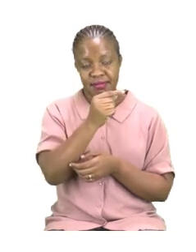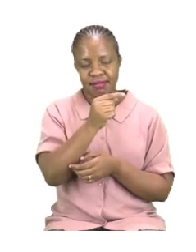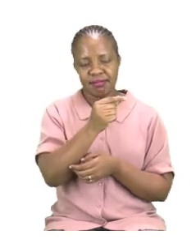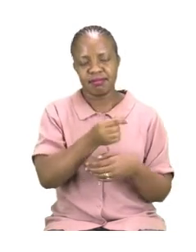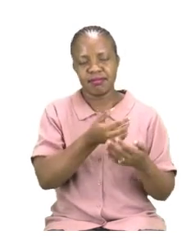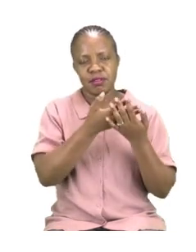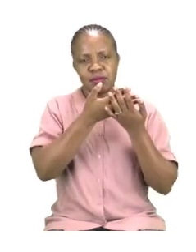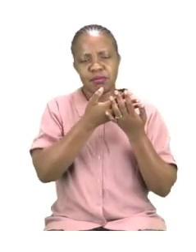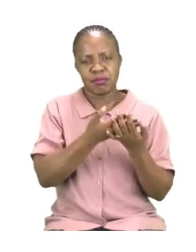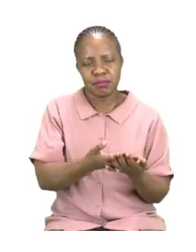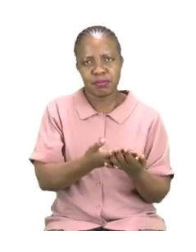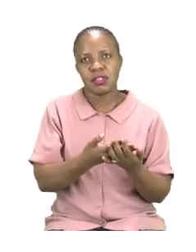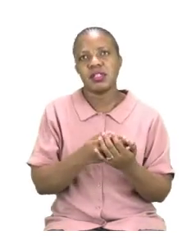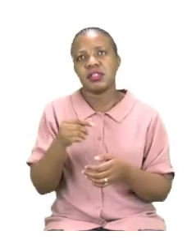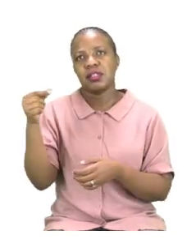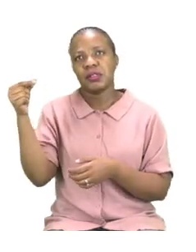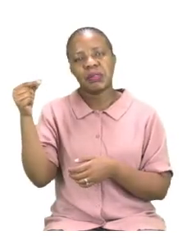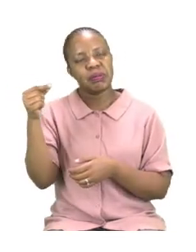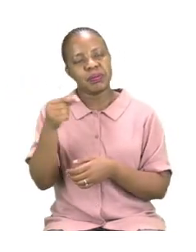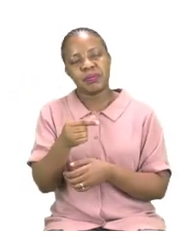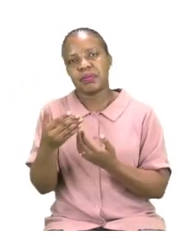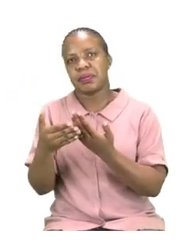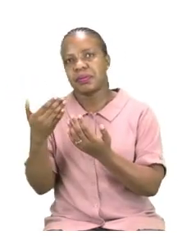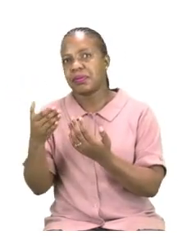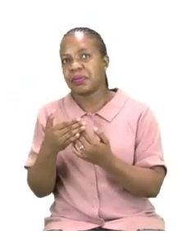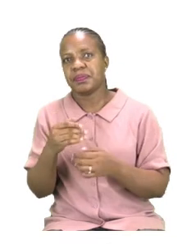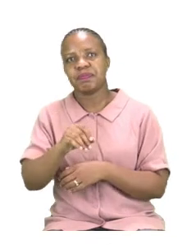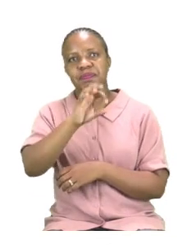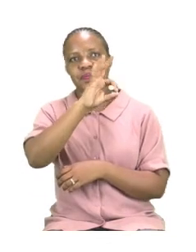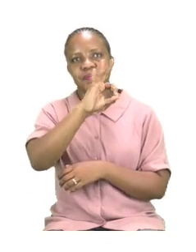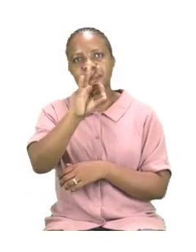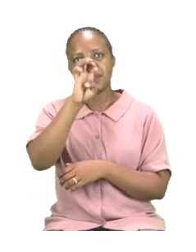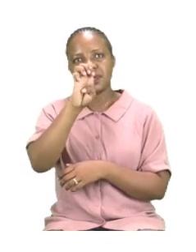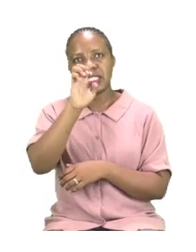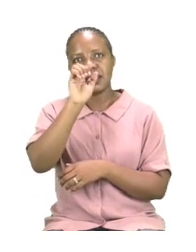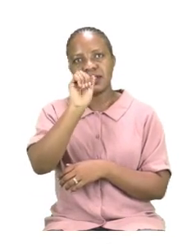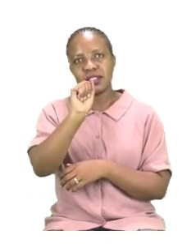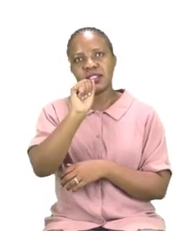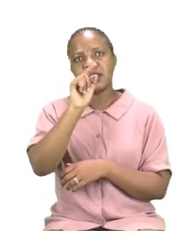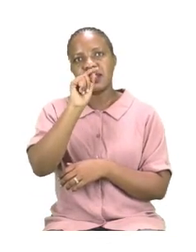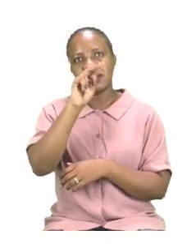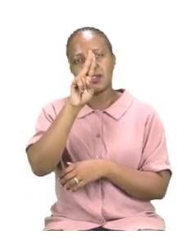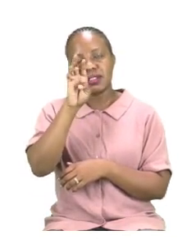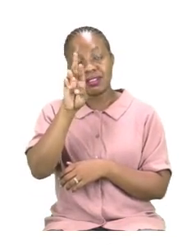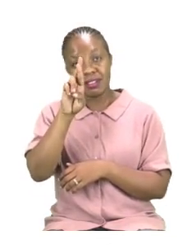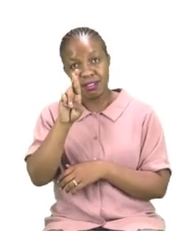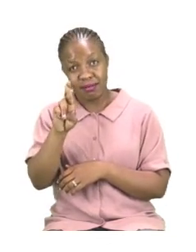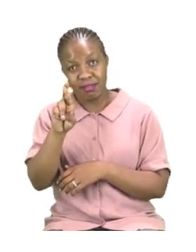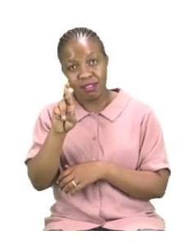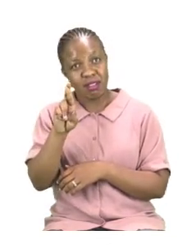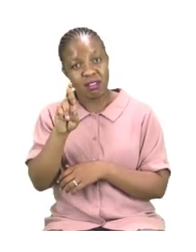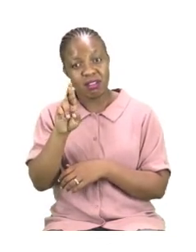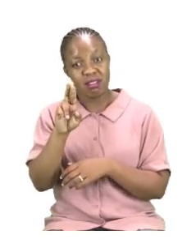a feather can be measured in kilograms. Wow that is very heavy. So I would say a